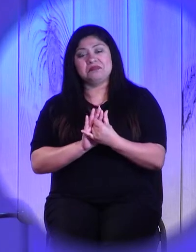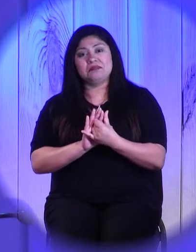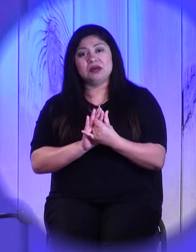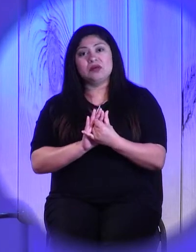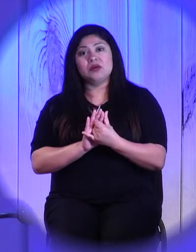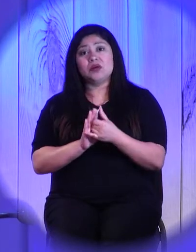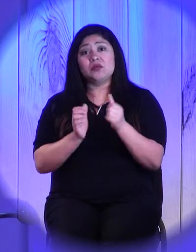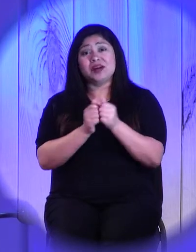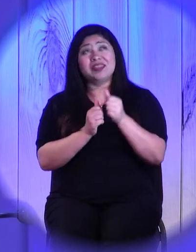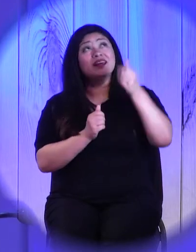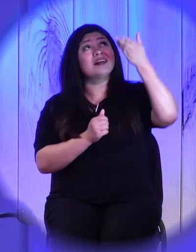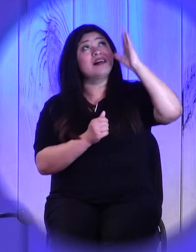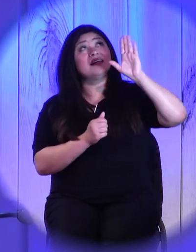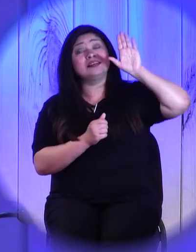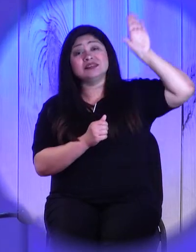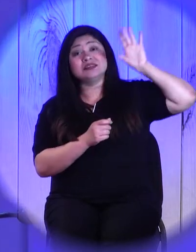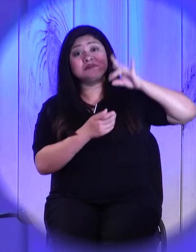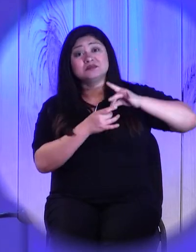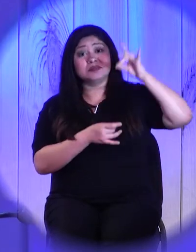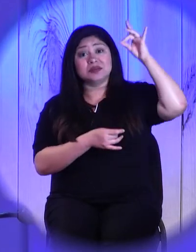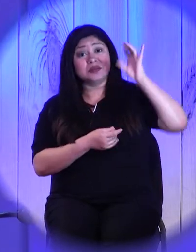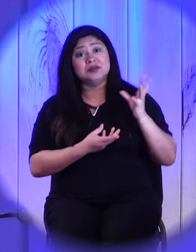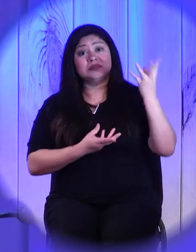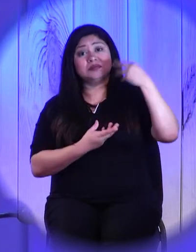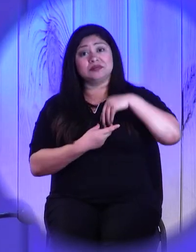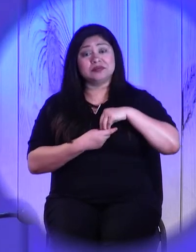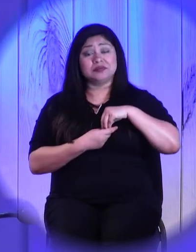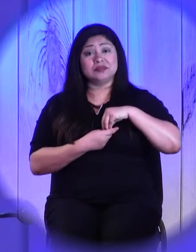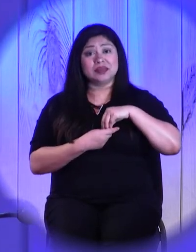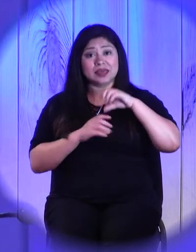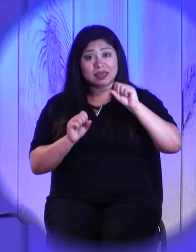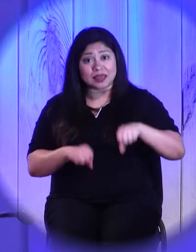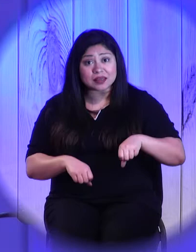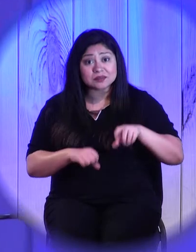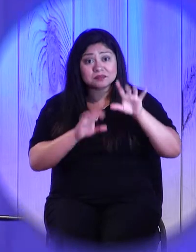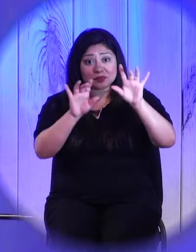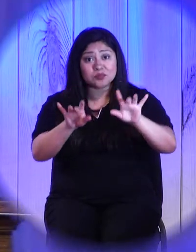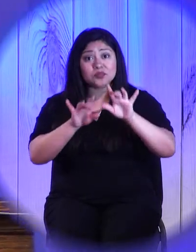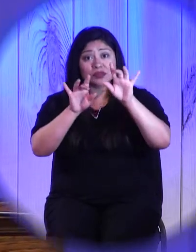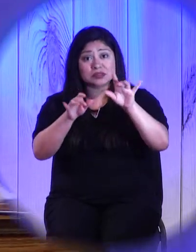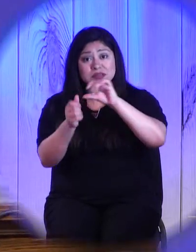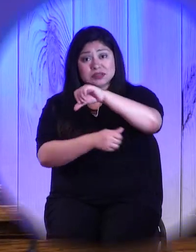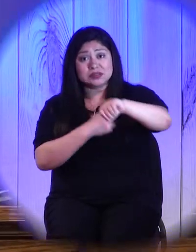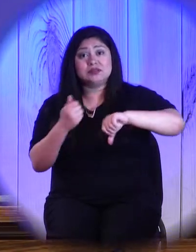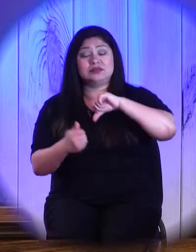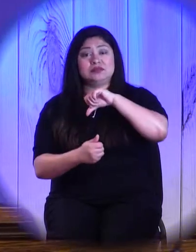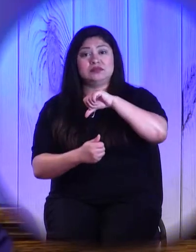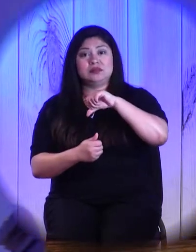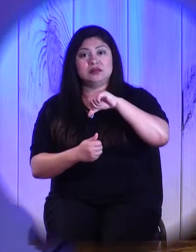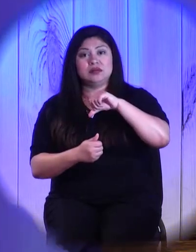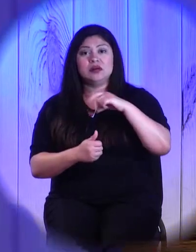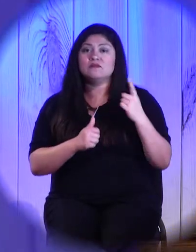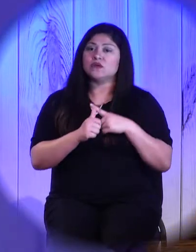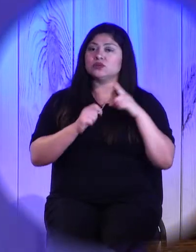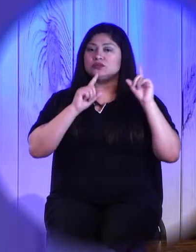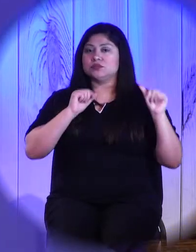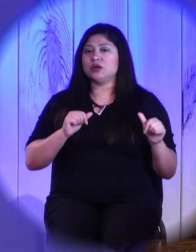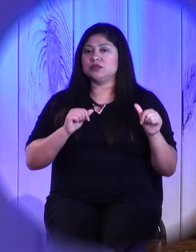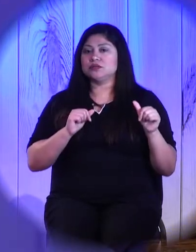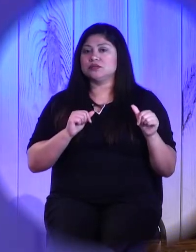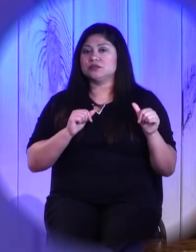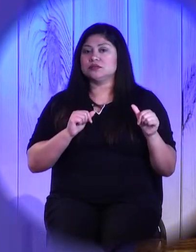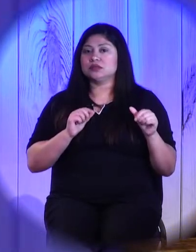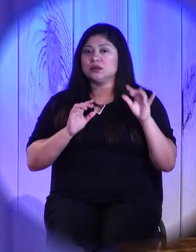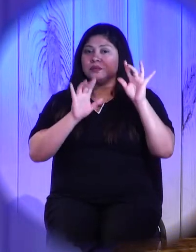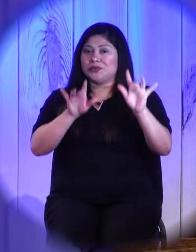actually can be merciful towards one another. It doesn't mean we'll always, our first response will be that of mercy. Again, we are